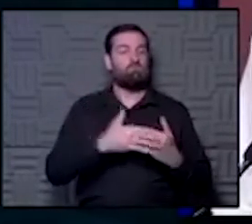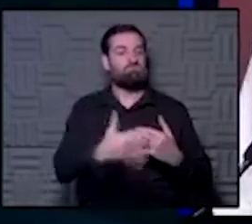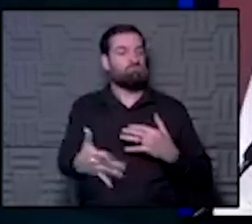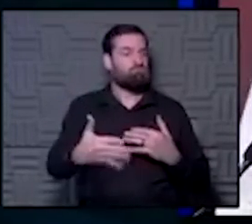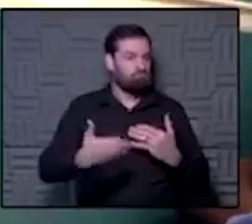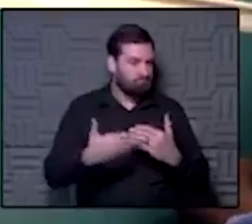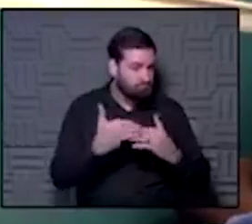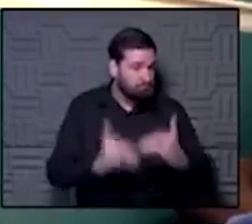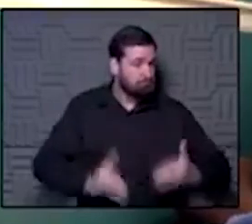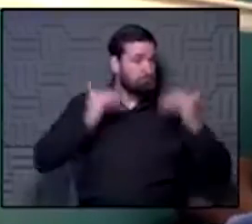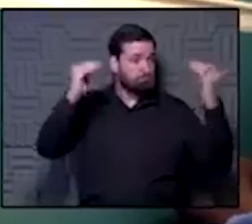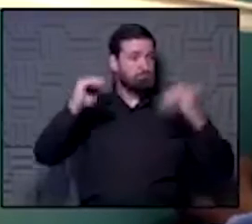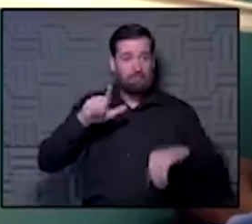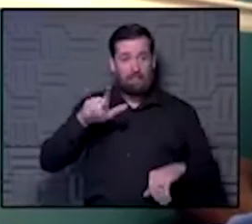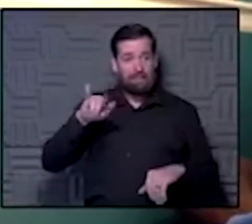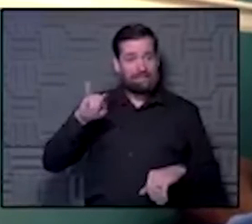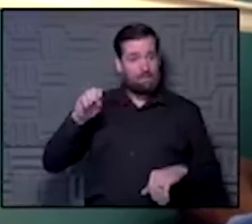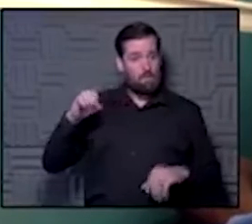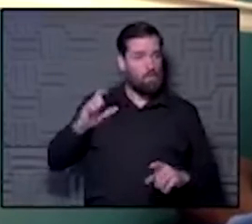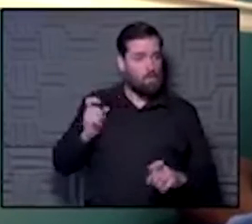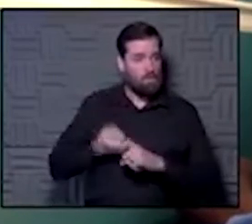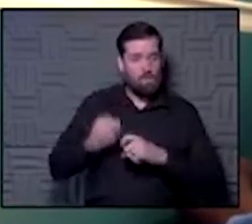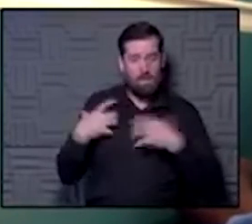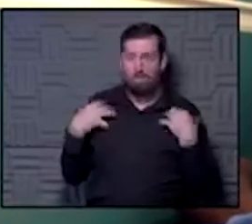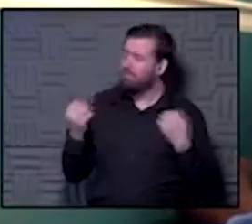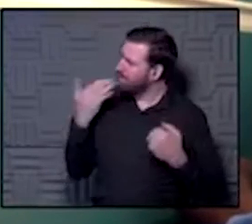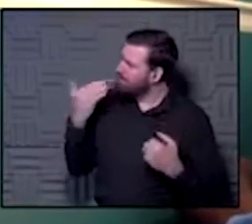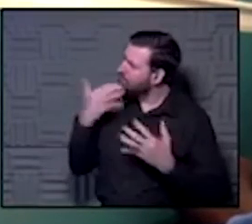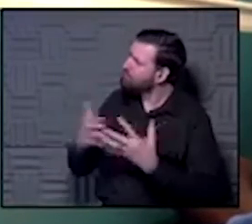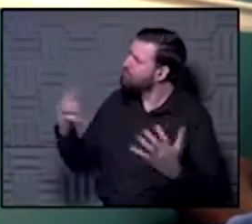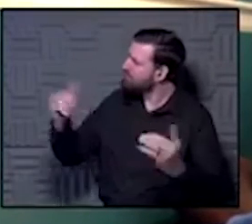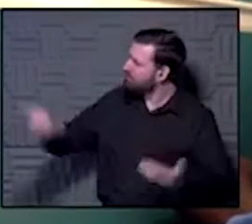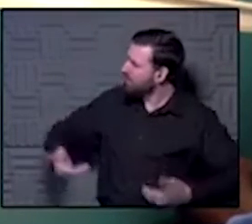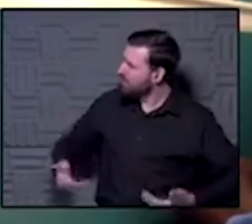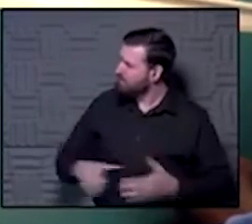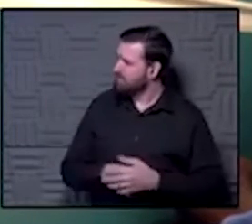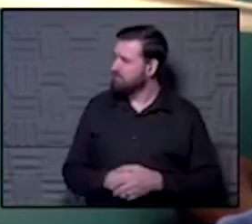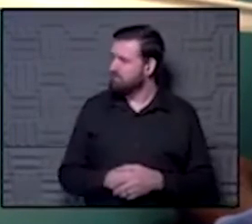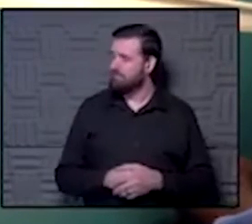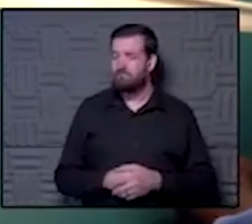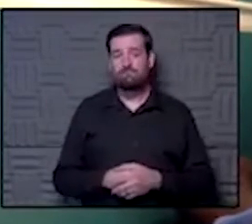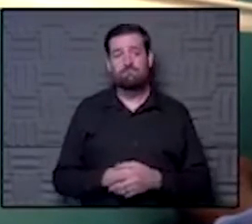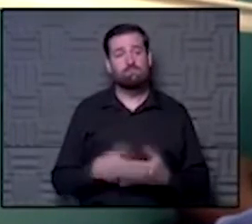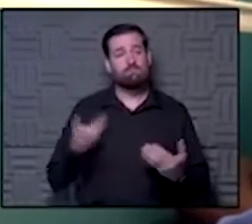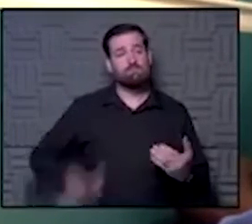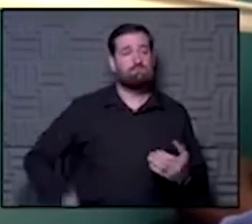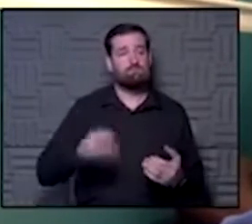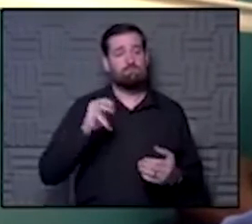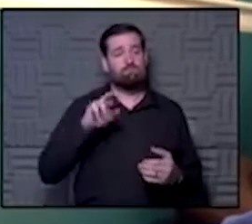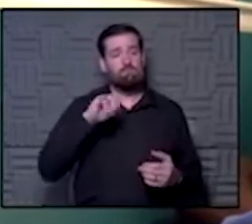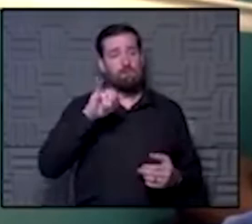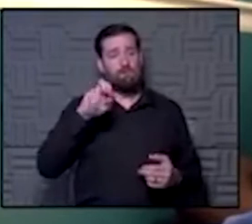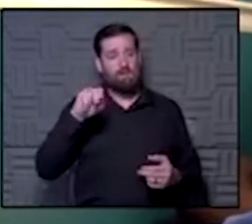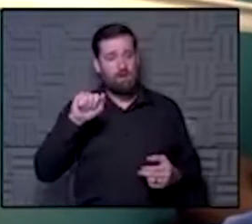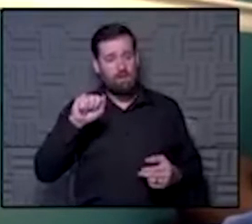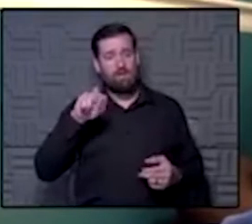health. Yeah, and thank you so much for the invite. So I'm Mariana Ramirez Mantilla, and I'm the director at